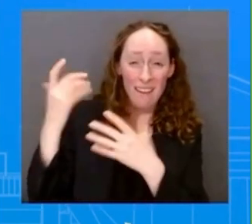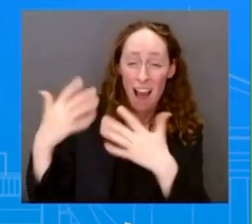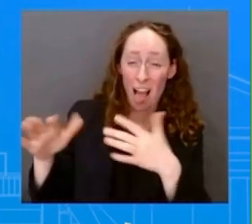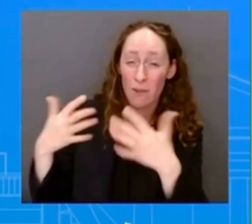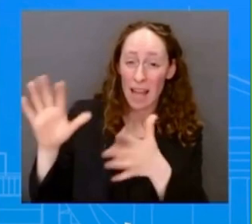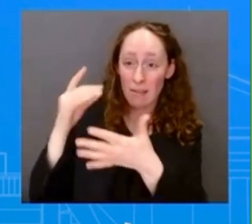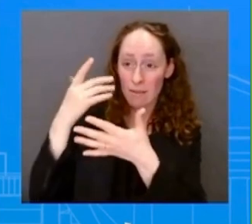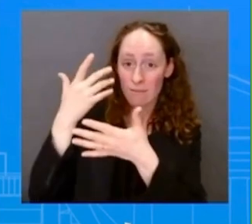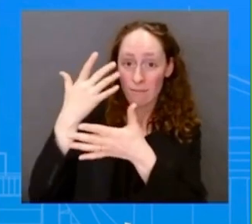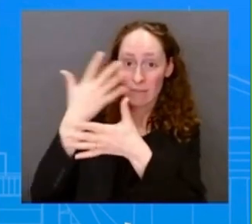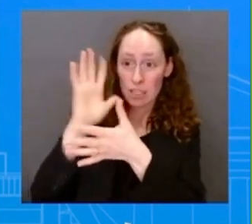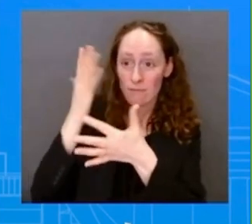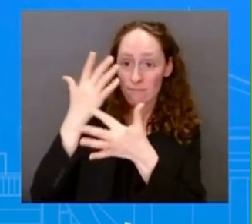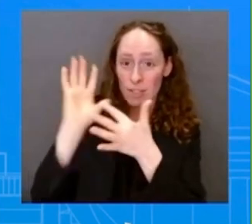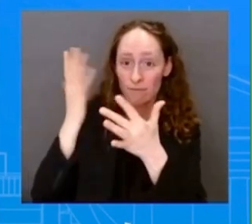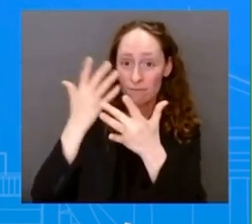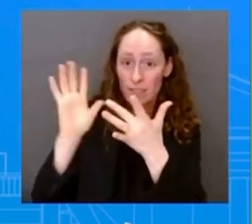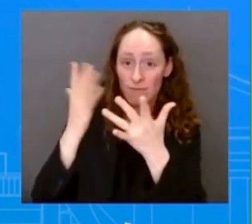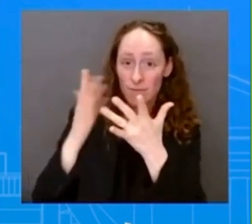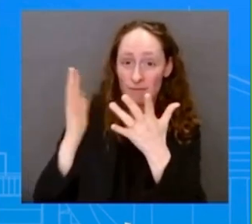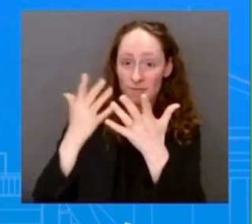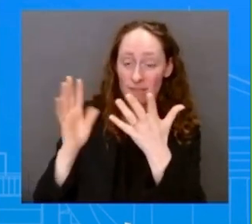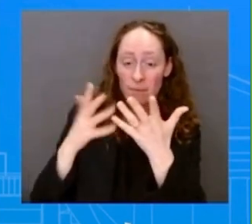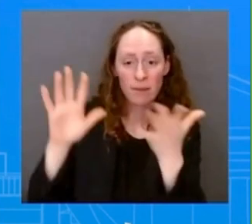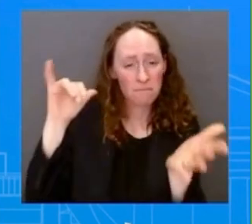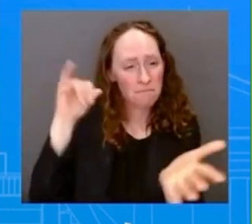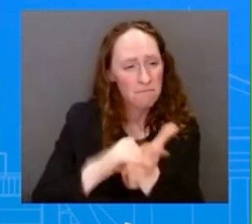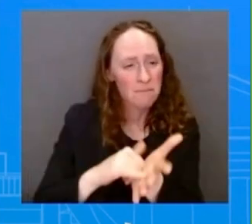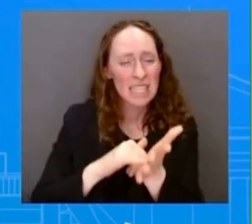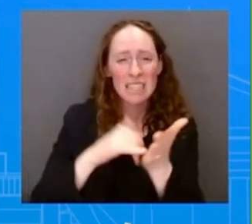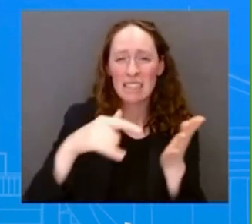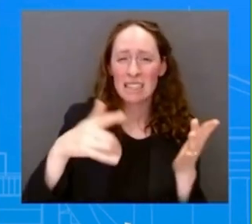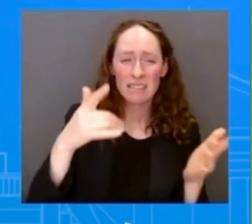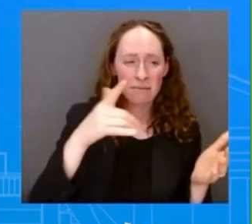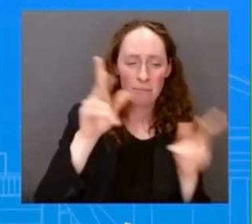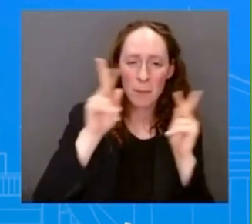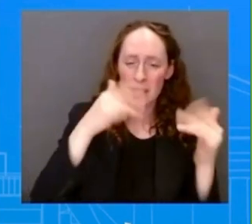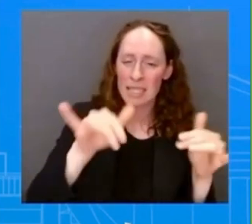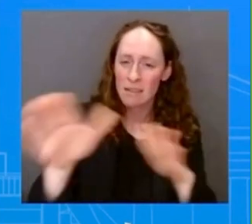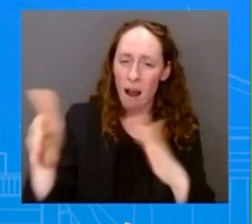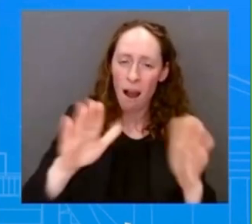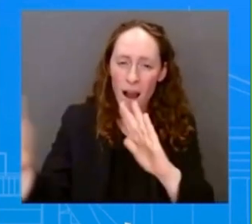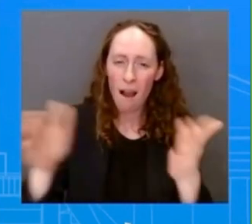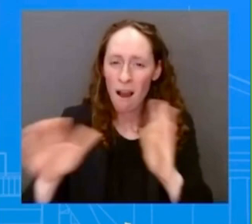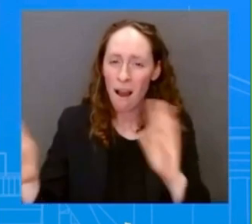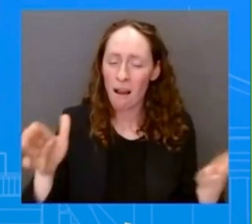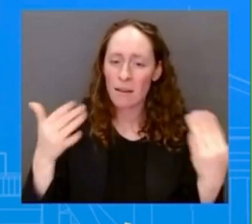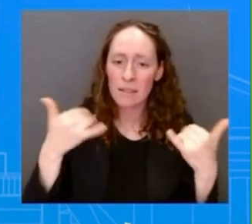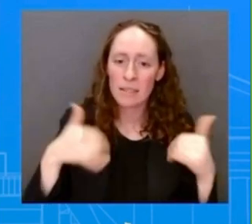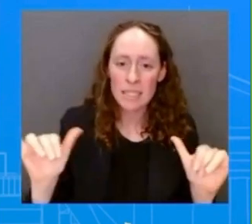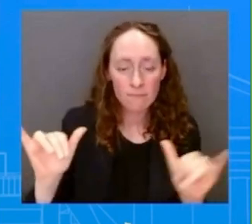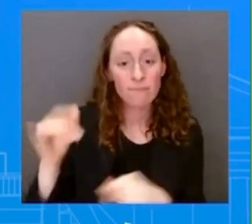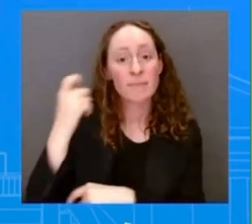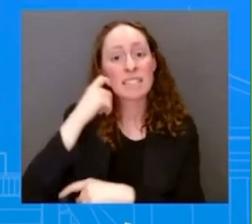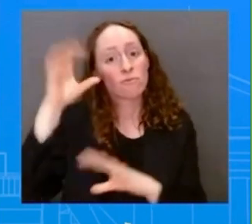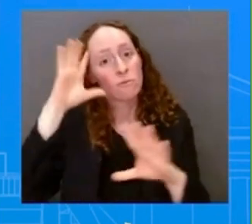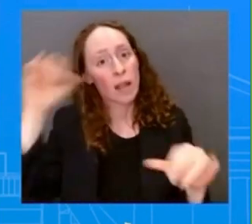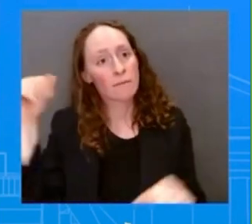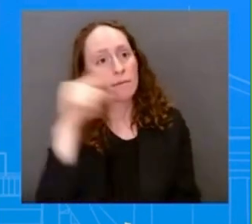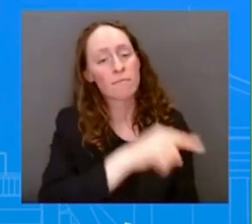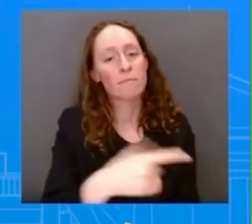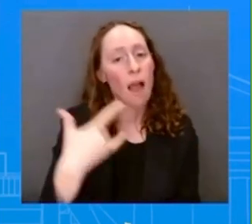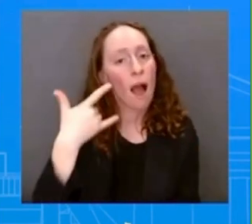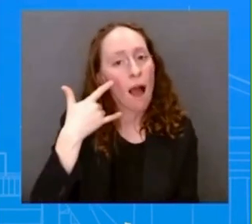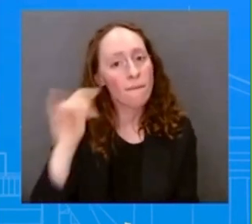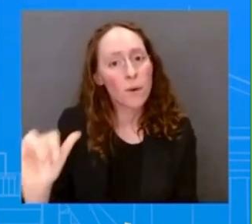He has taken action just recently, as you all know, when he was out west, he signed another executive action. So again, he has done